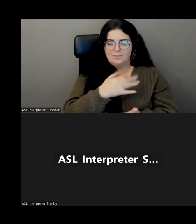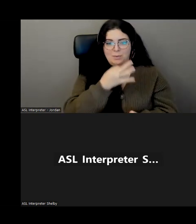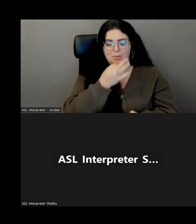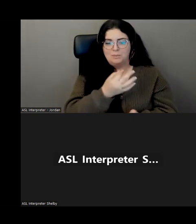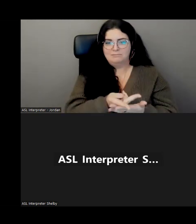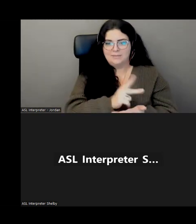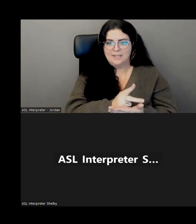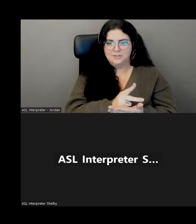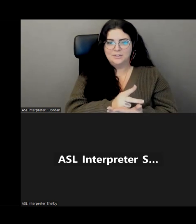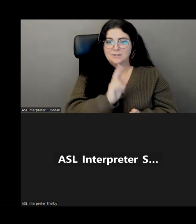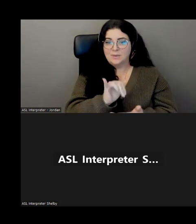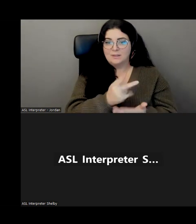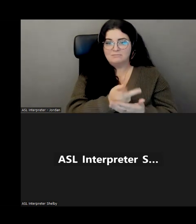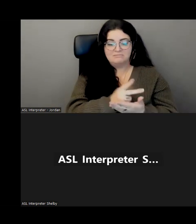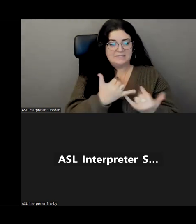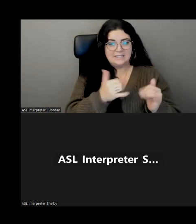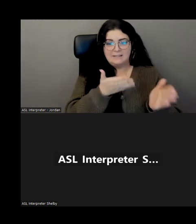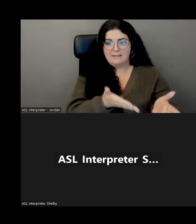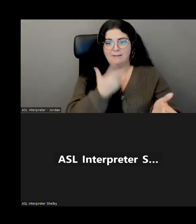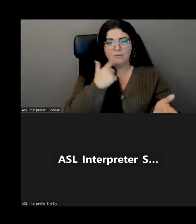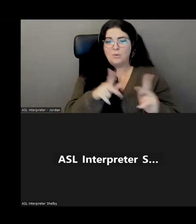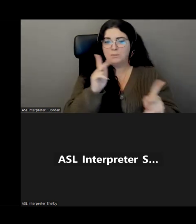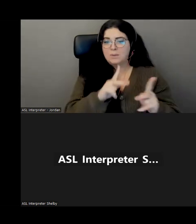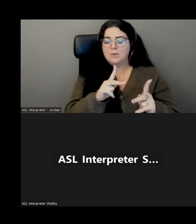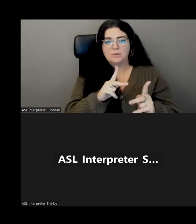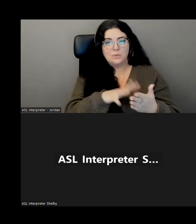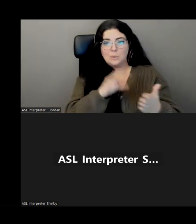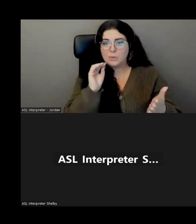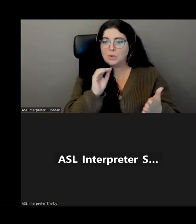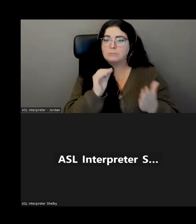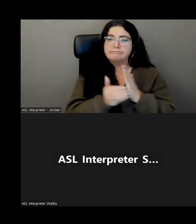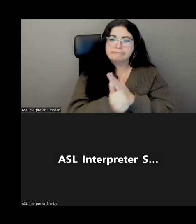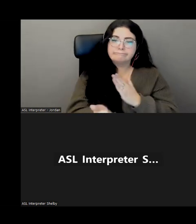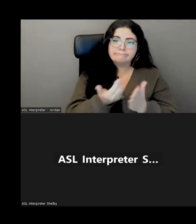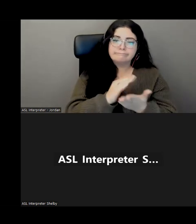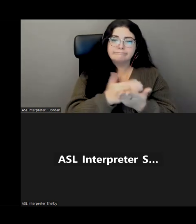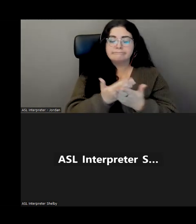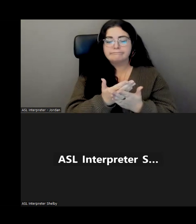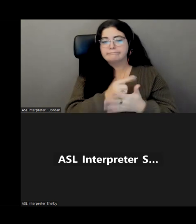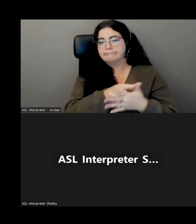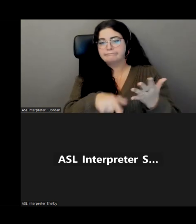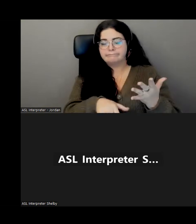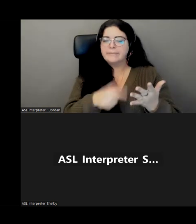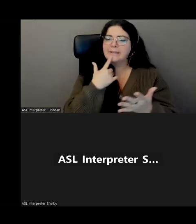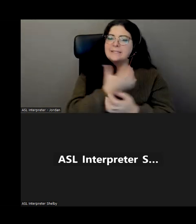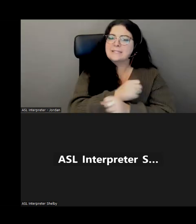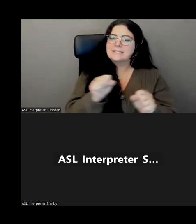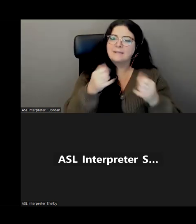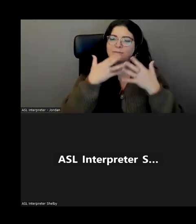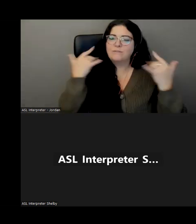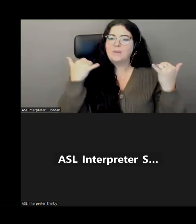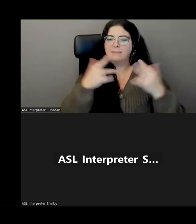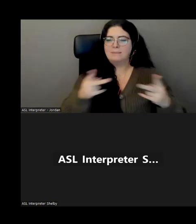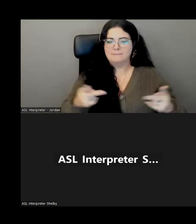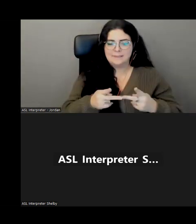And that kitchen is still there for folks to build and learn the skills that they need to in a safe and friendly way.